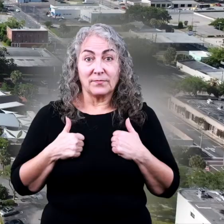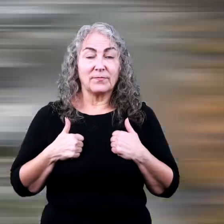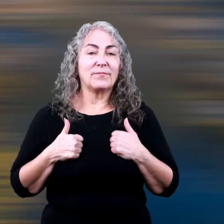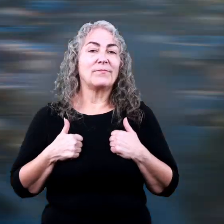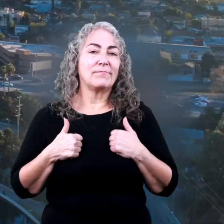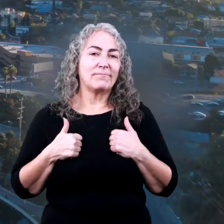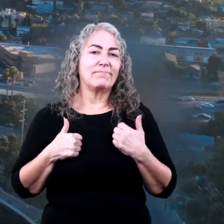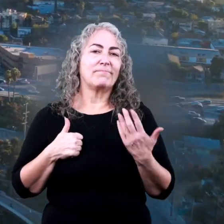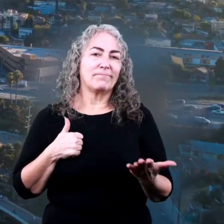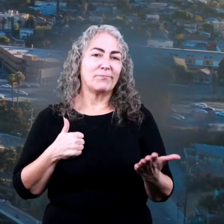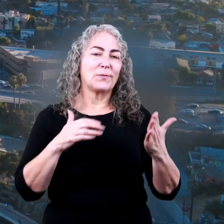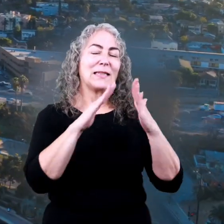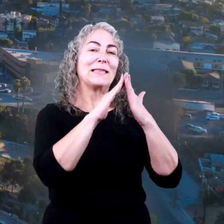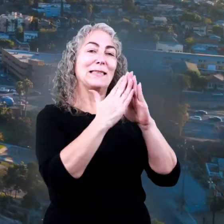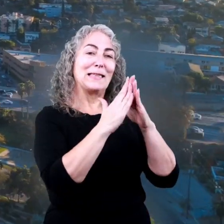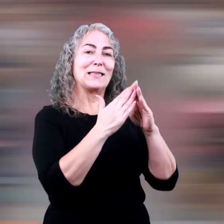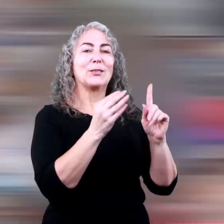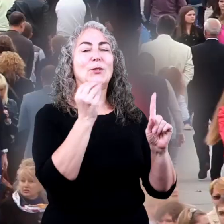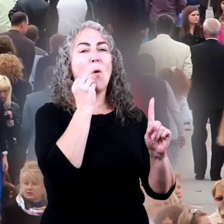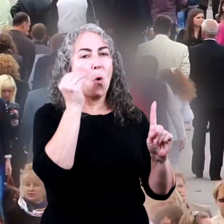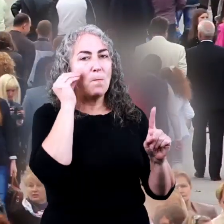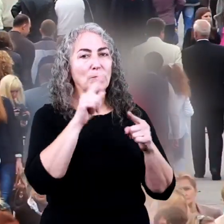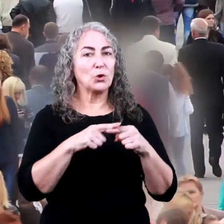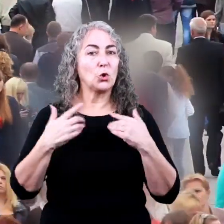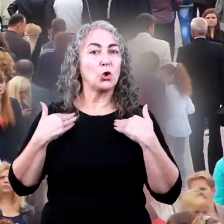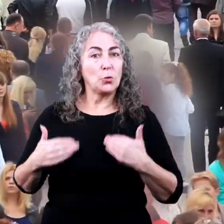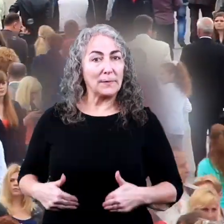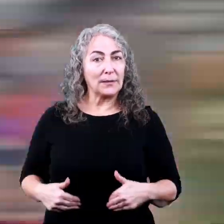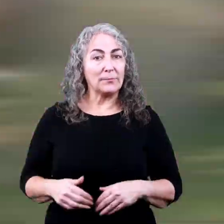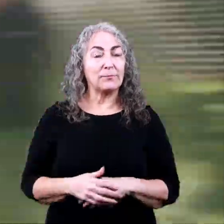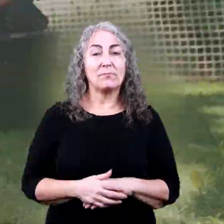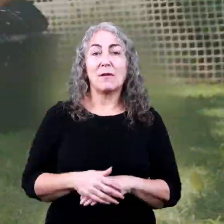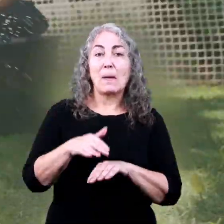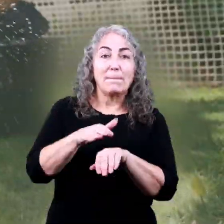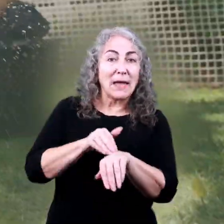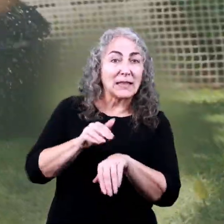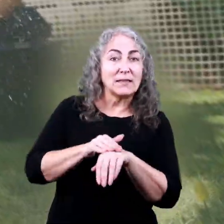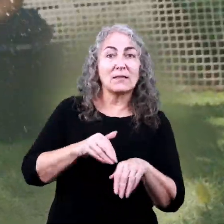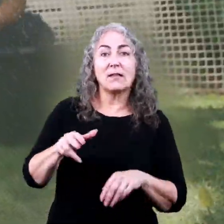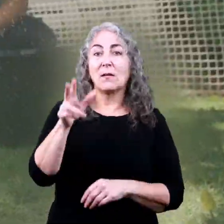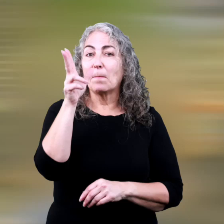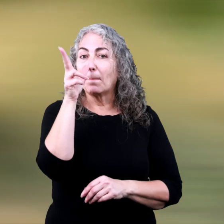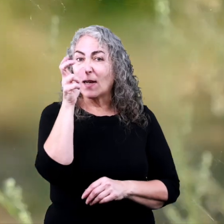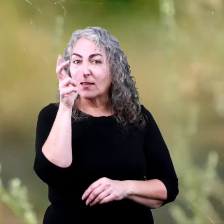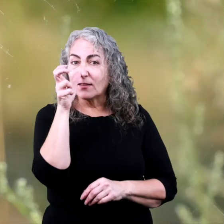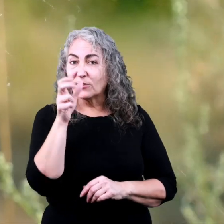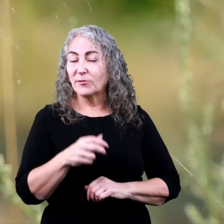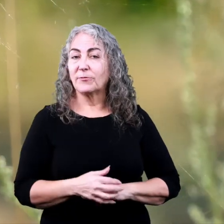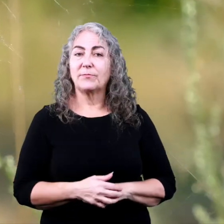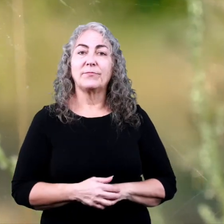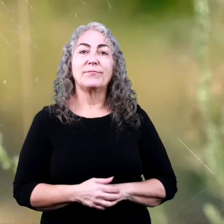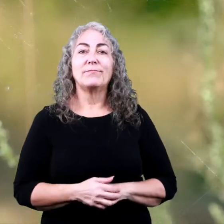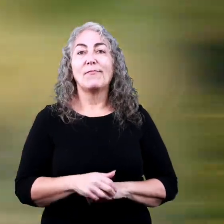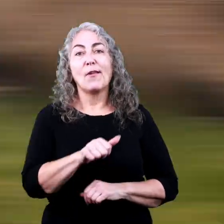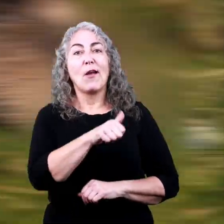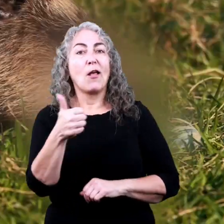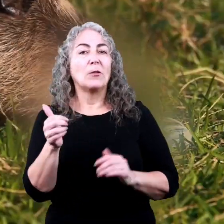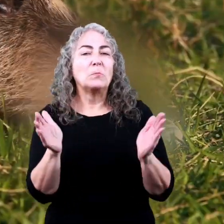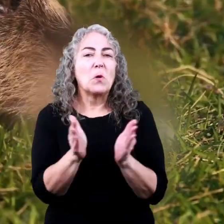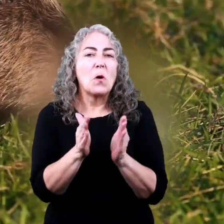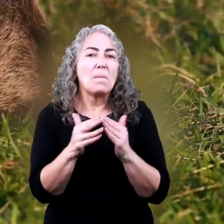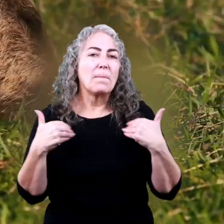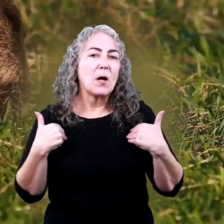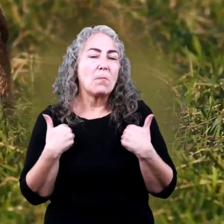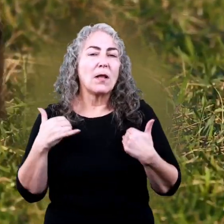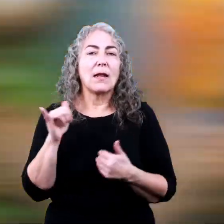in. Cities are home to humans, pets, bugs, and